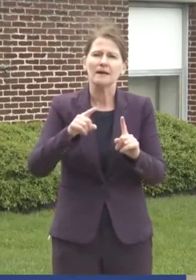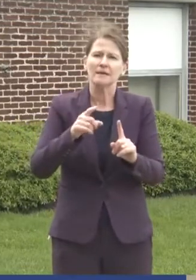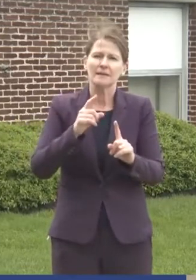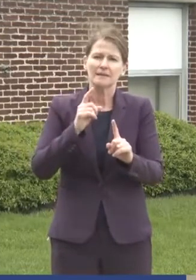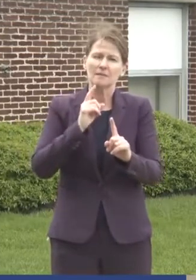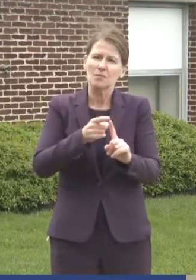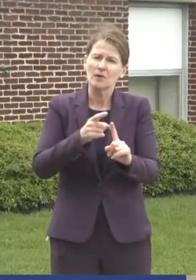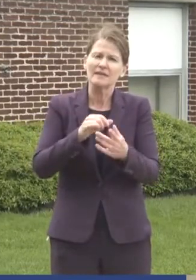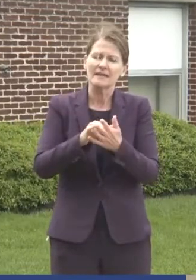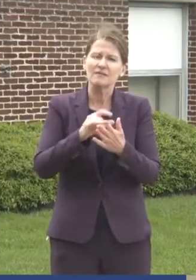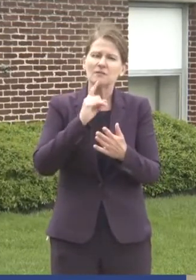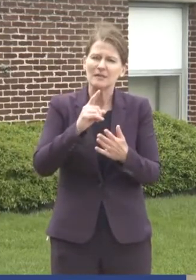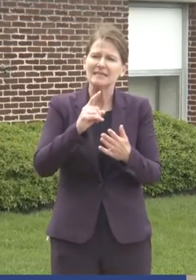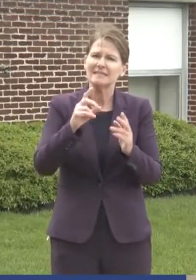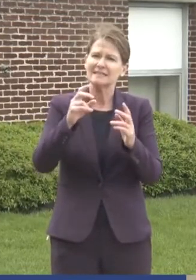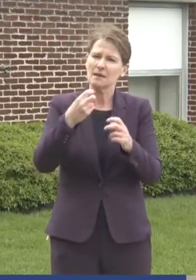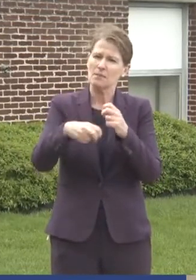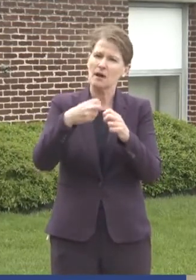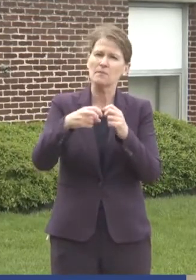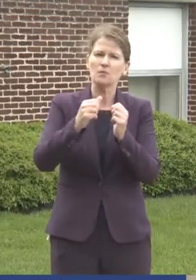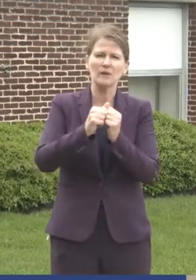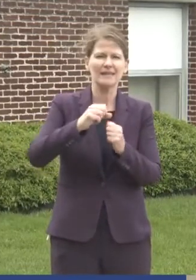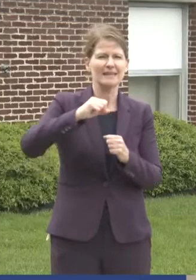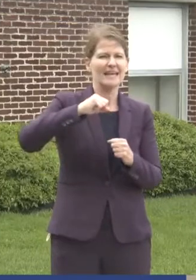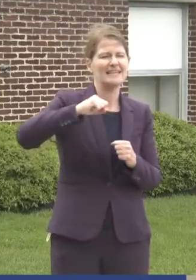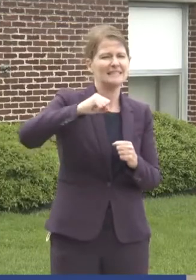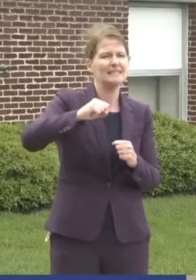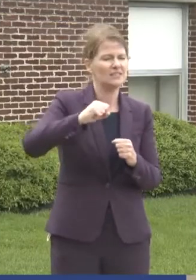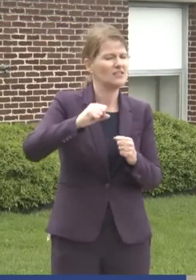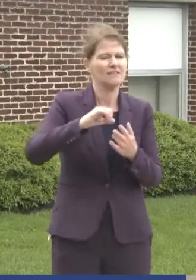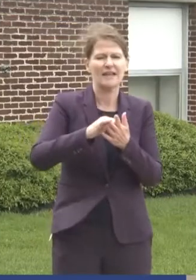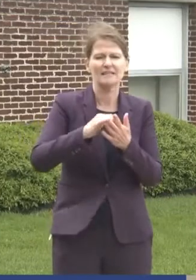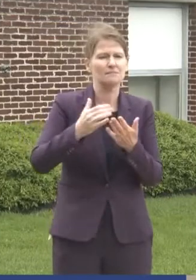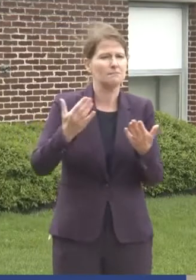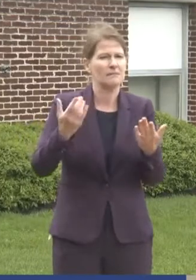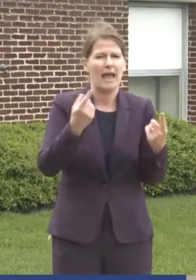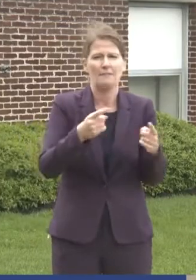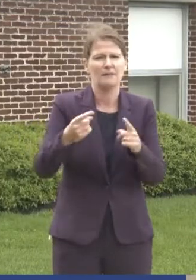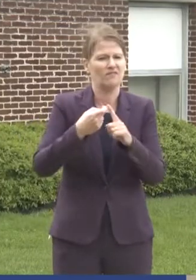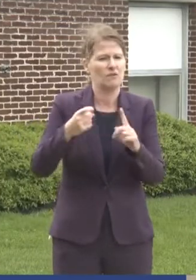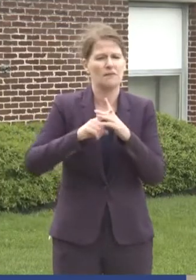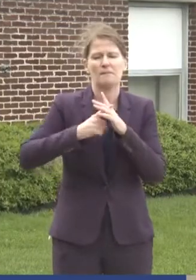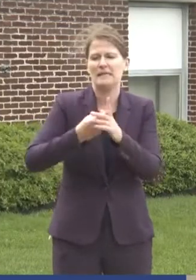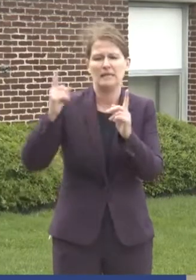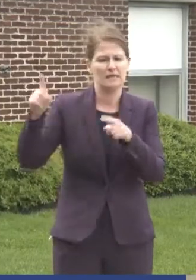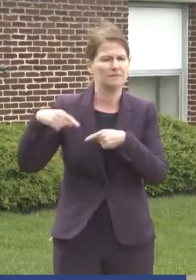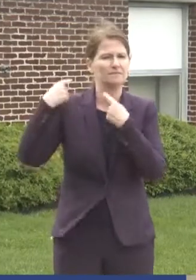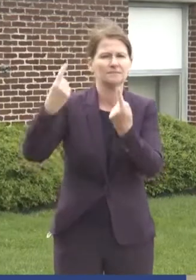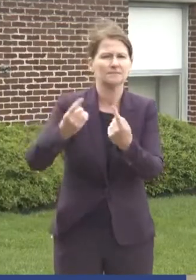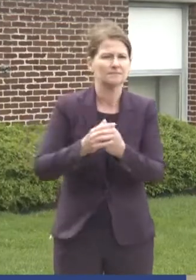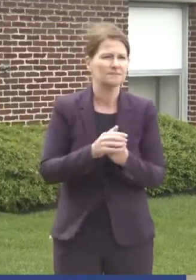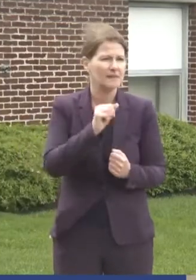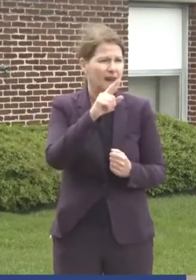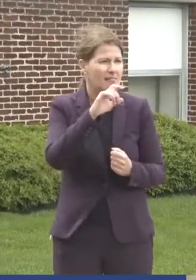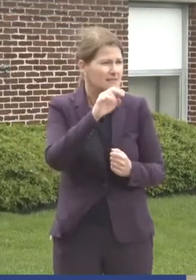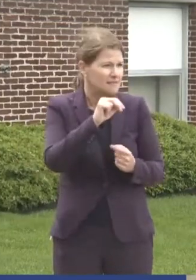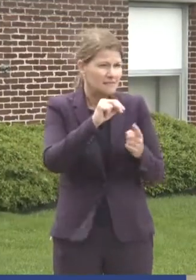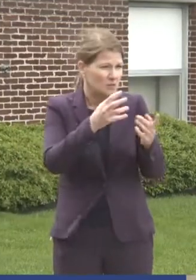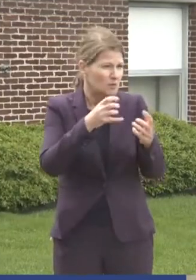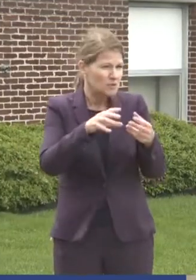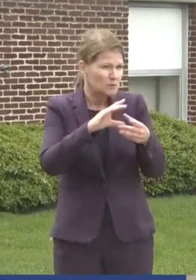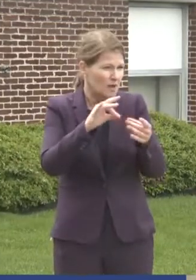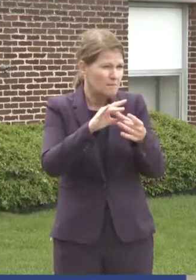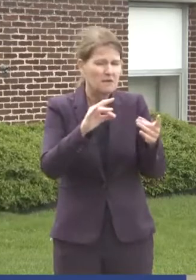that there is an issue of hesitancy has been with us right from the beginning. Allison, you want to add anything to that? Okay,